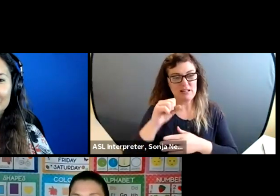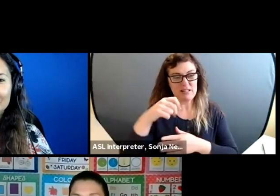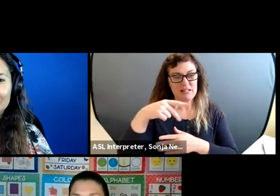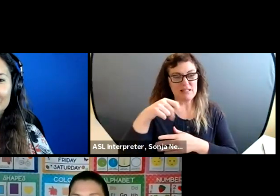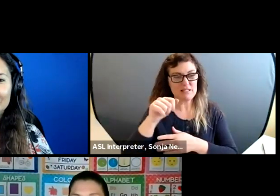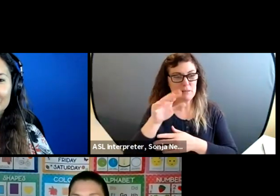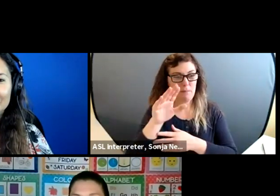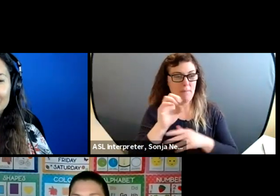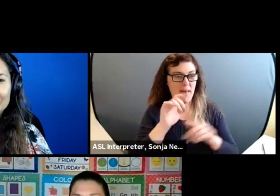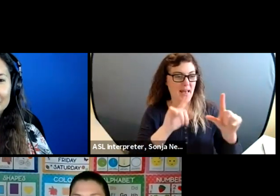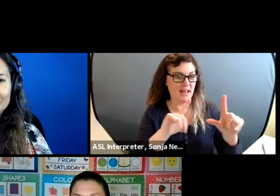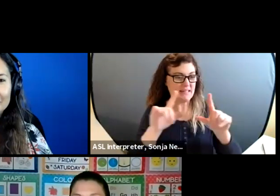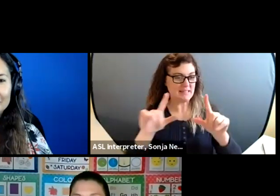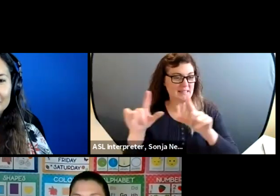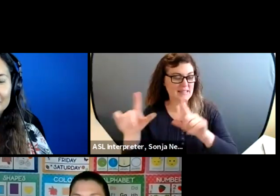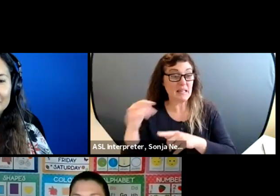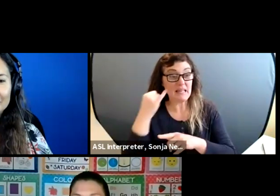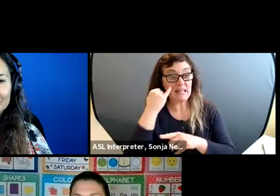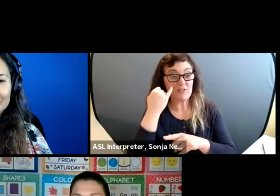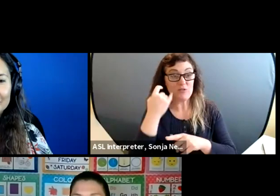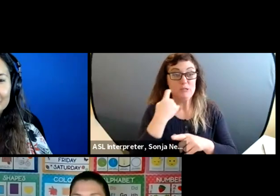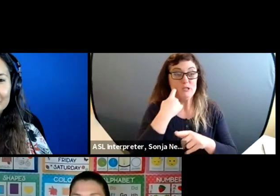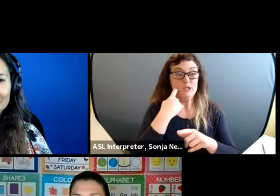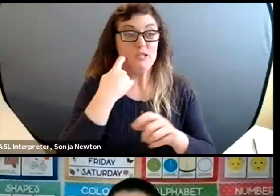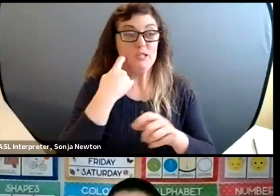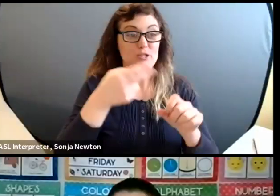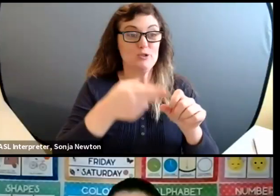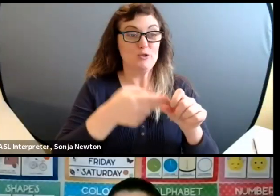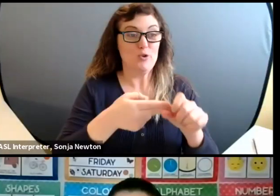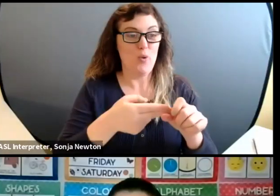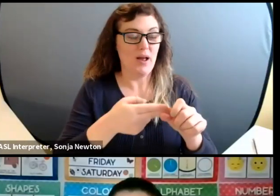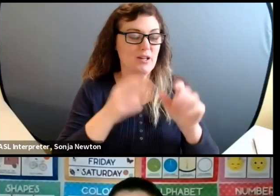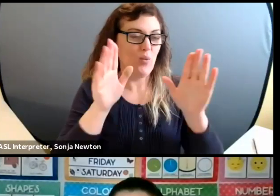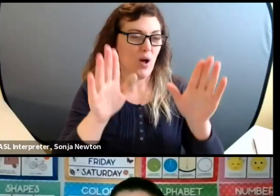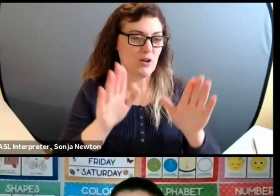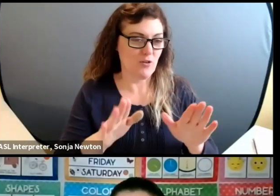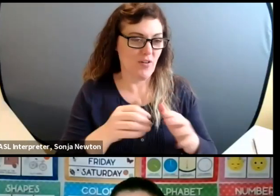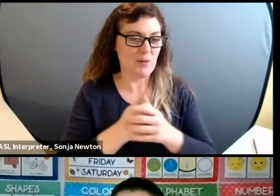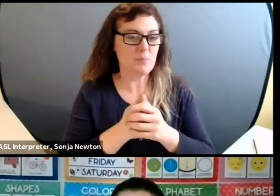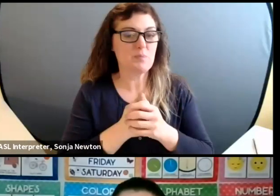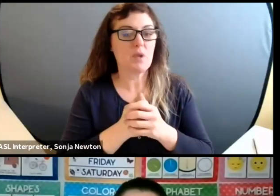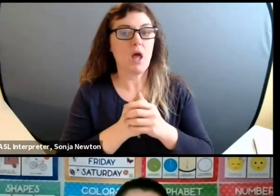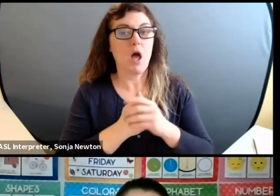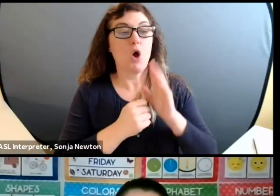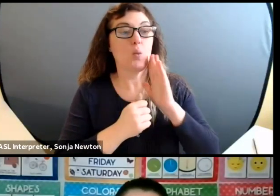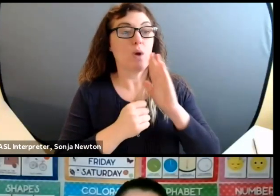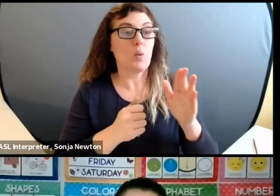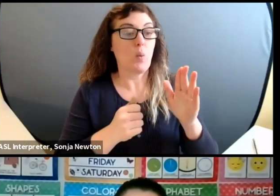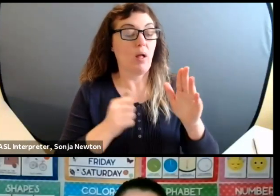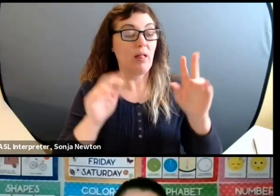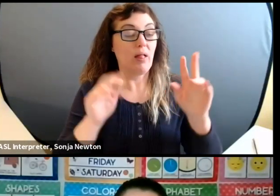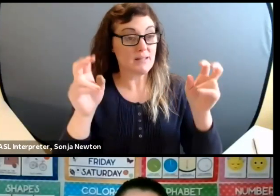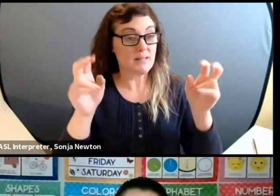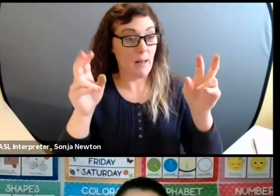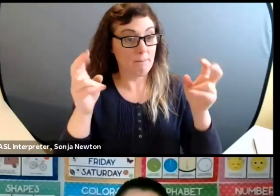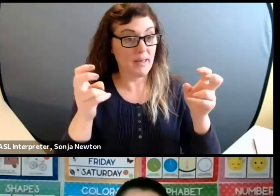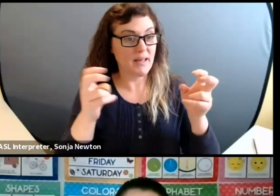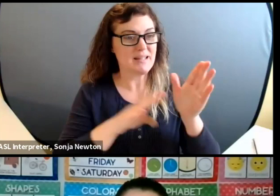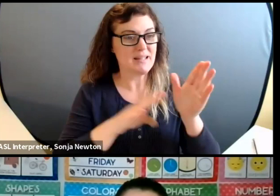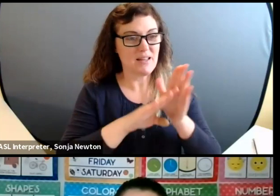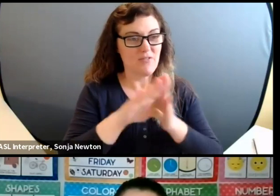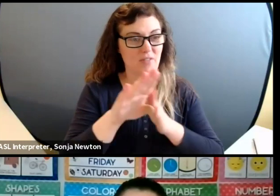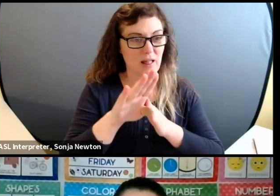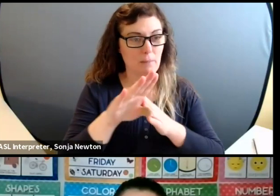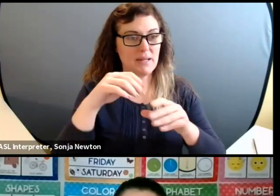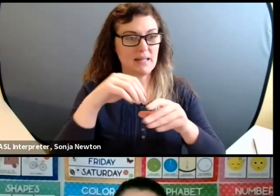morning. If you're just joining us, that's wonderful as well. We will be talking about the topic today of development and care